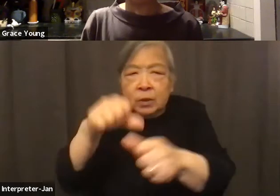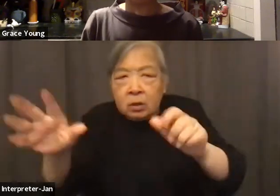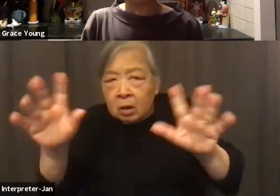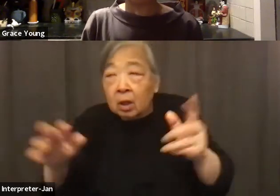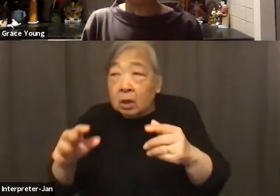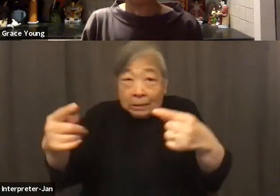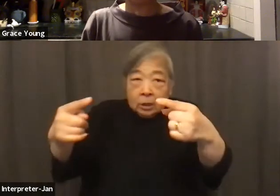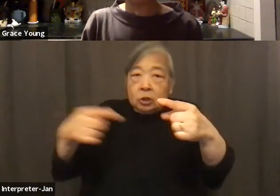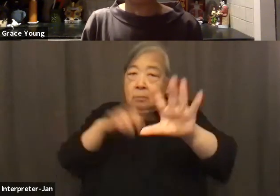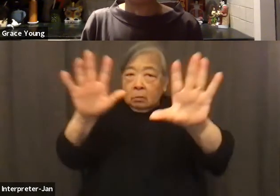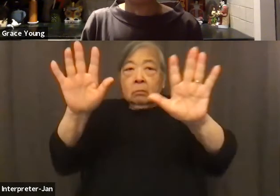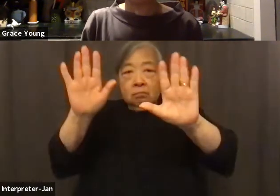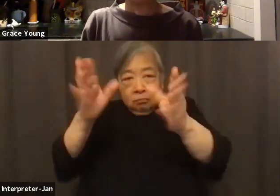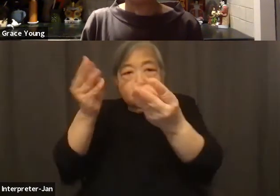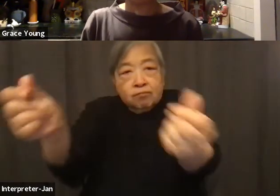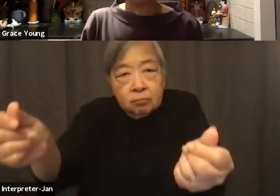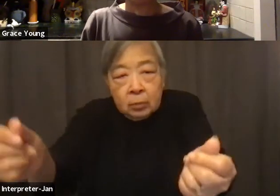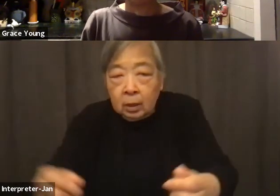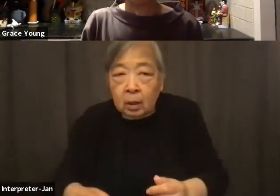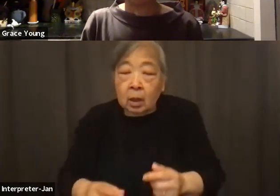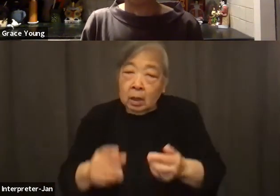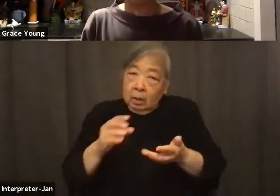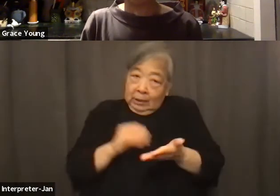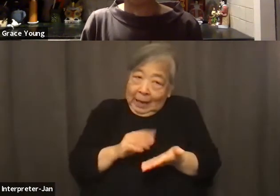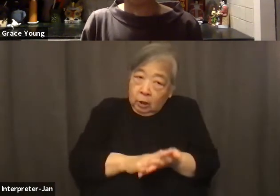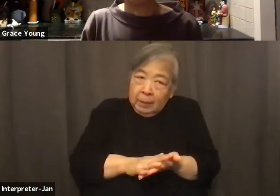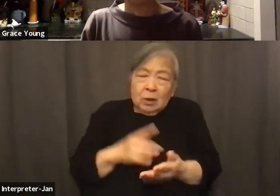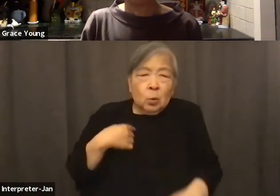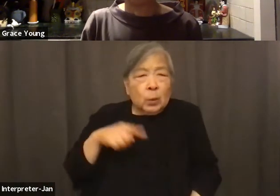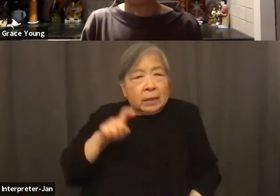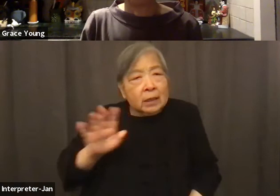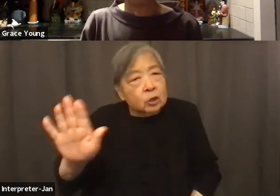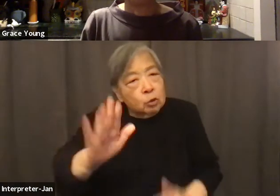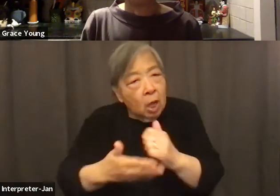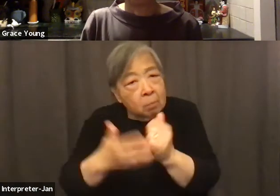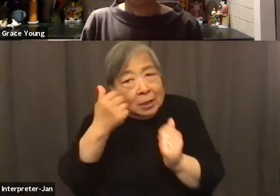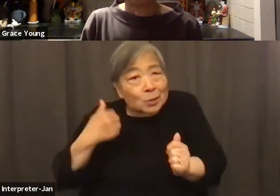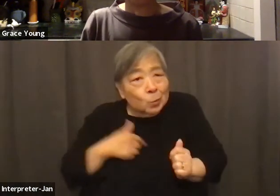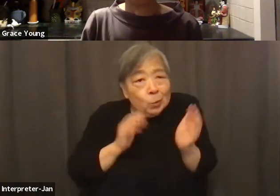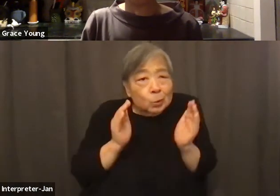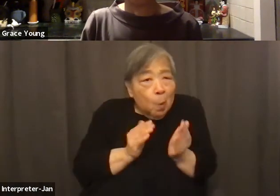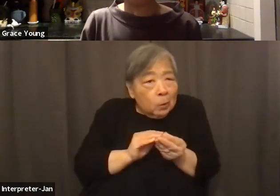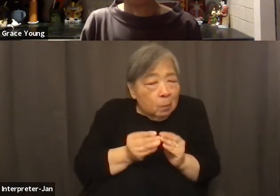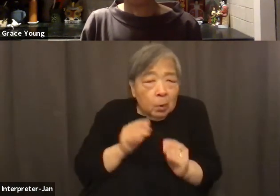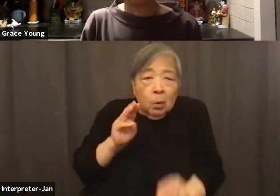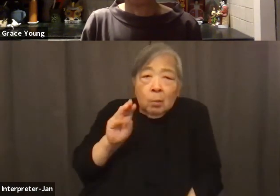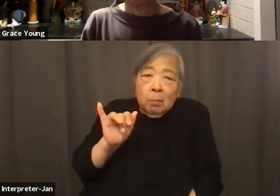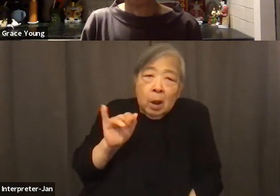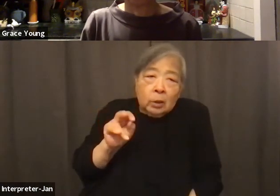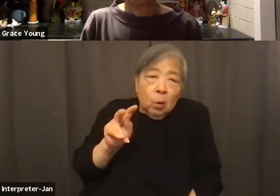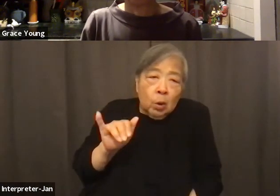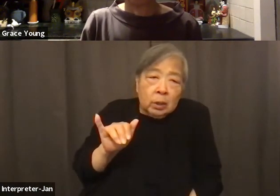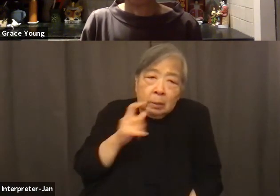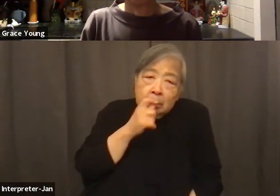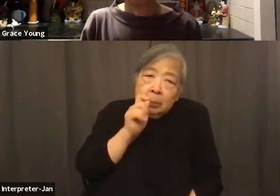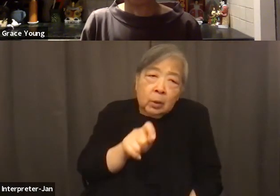tension, delegate, document. We need your help because we are a minority, pure and simple. And